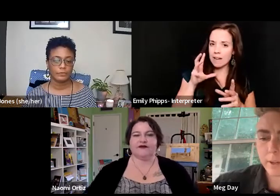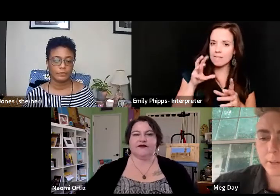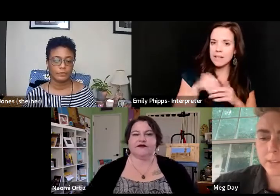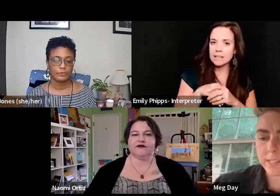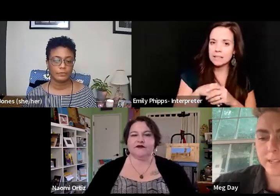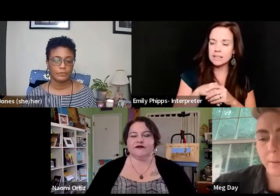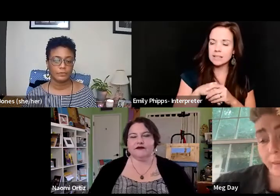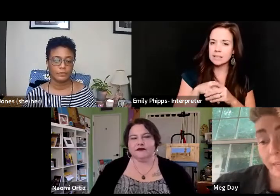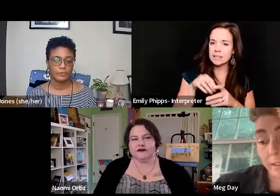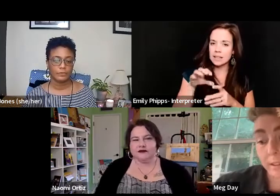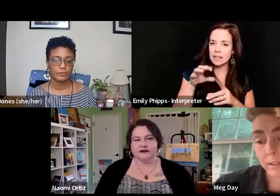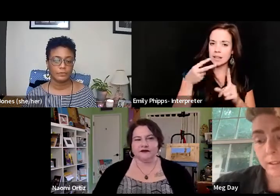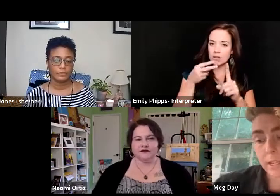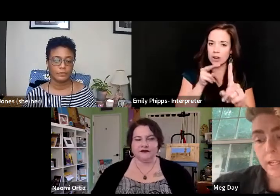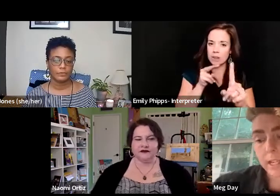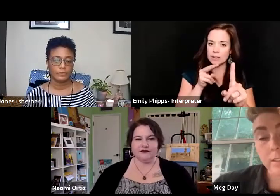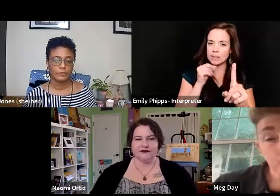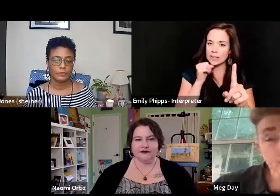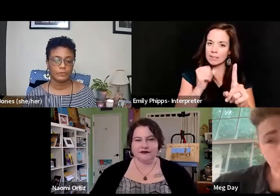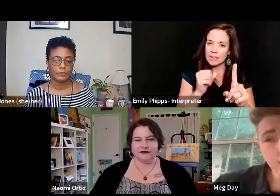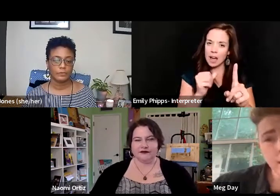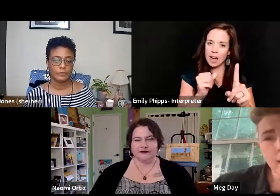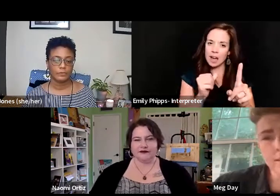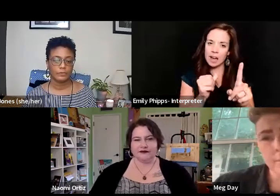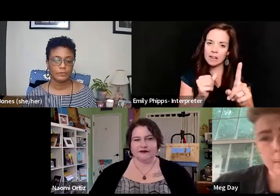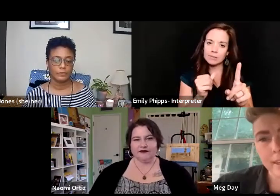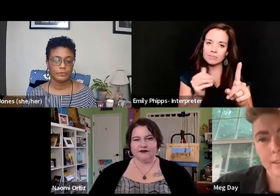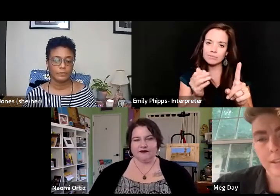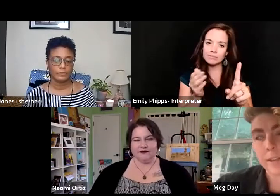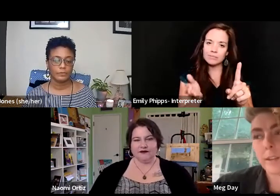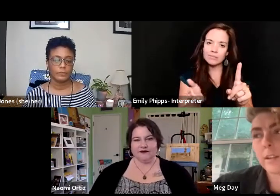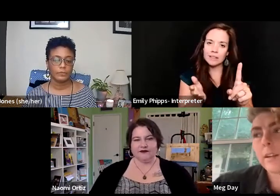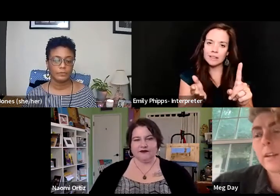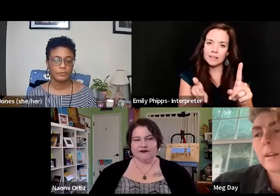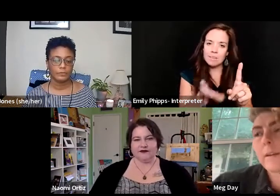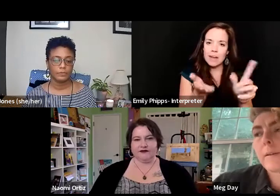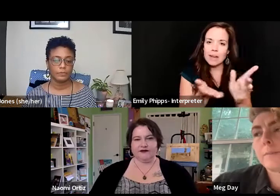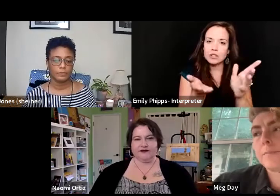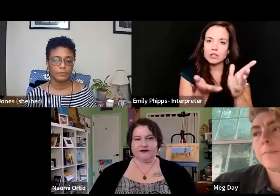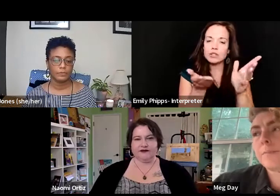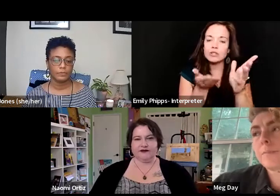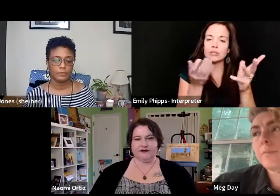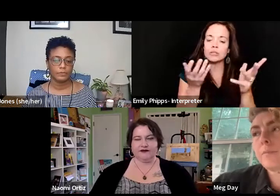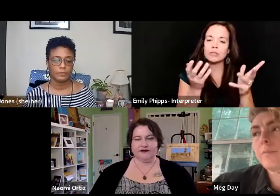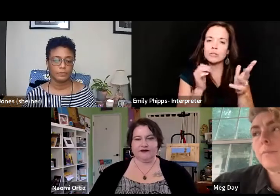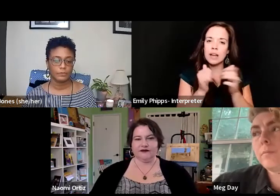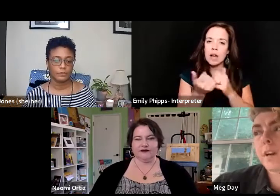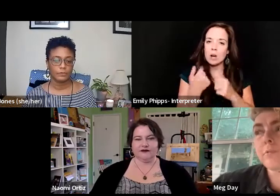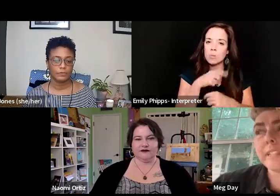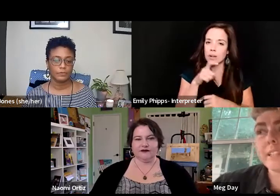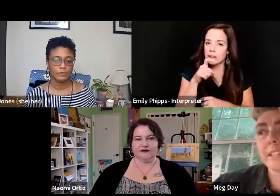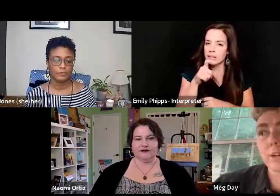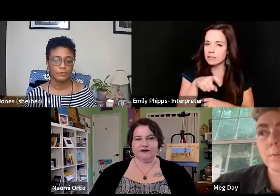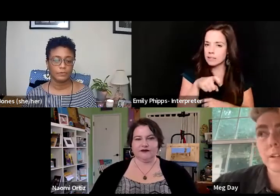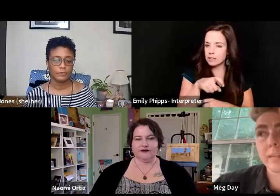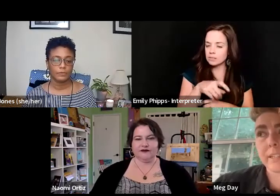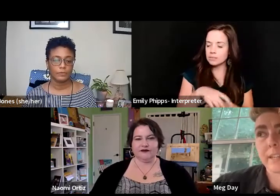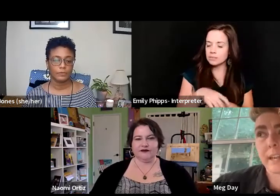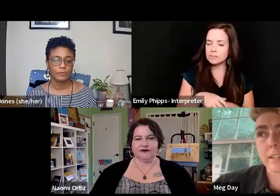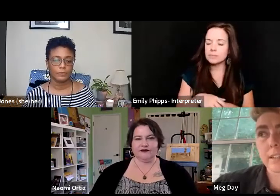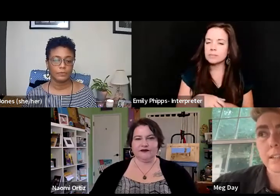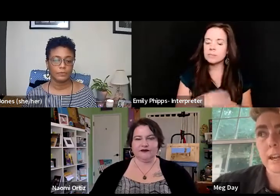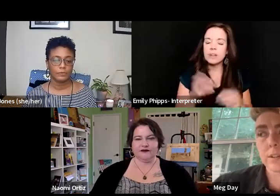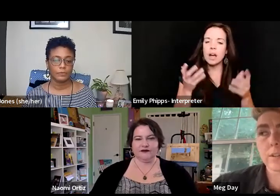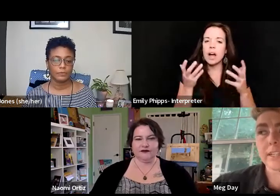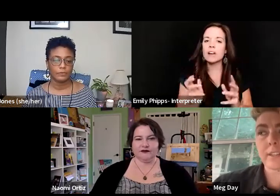that perhaps does not pander in the ways that we are asked to pander. Um, I really don't want to be